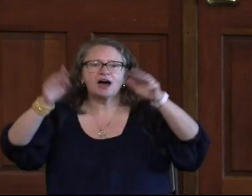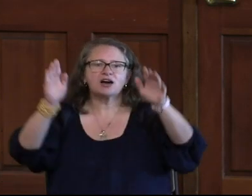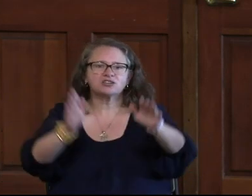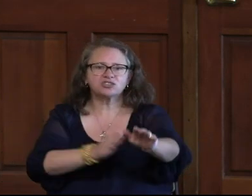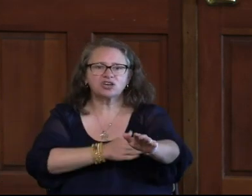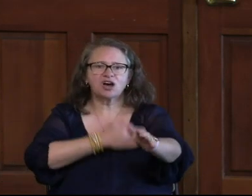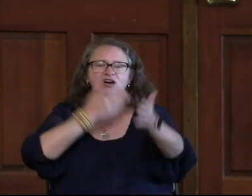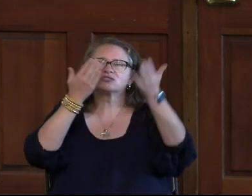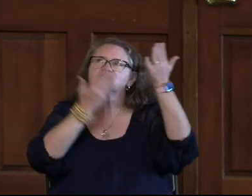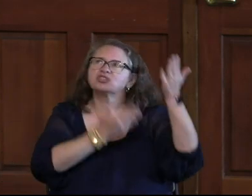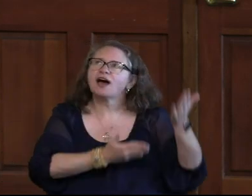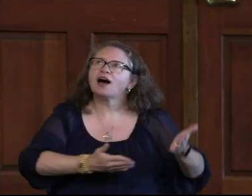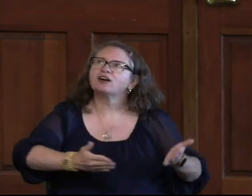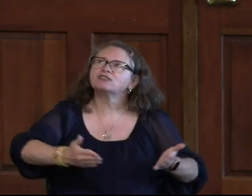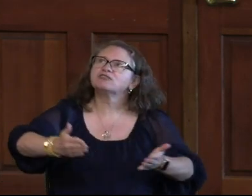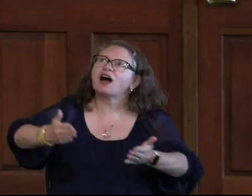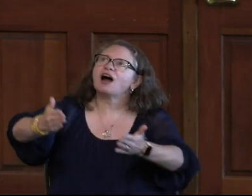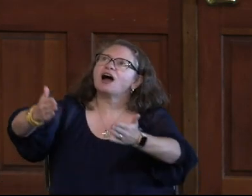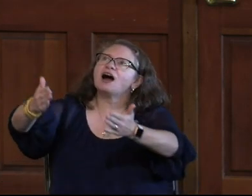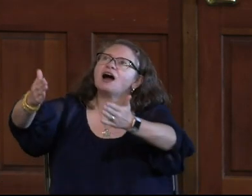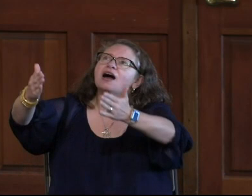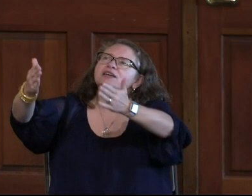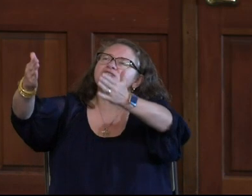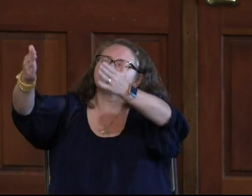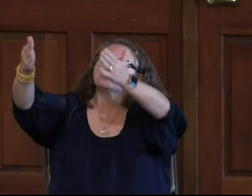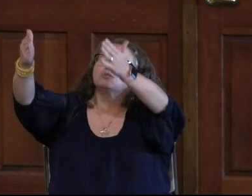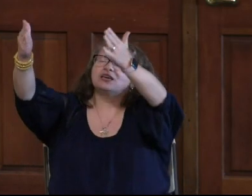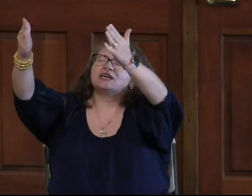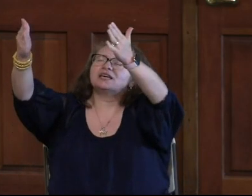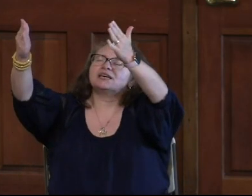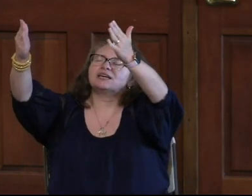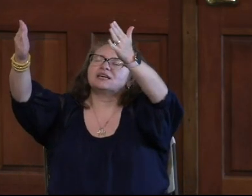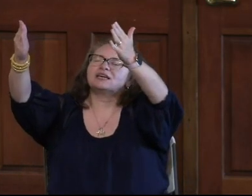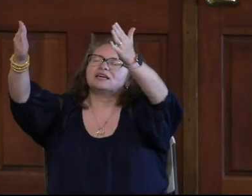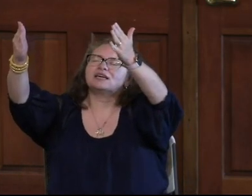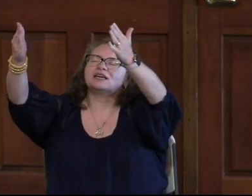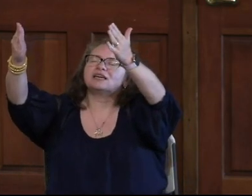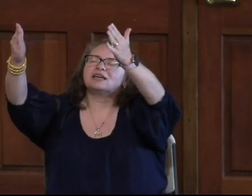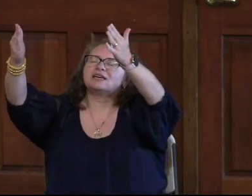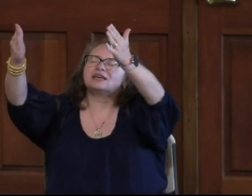our song shall rise to thee.